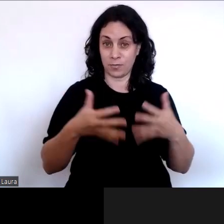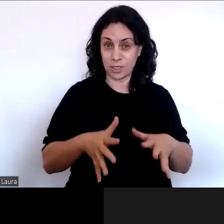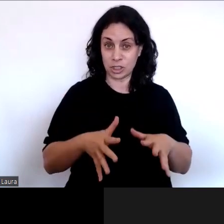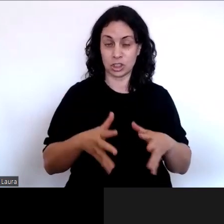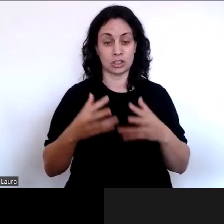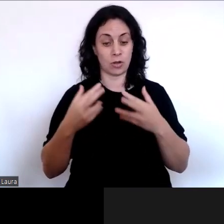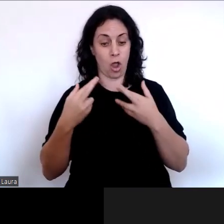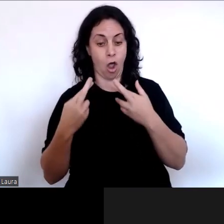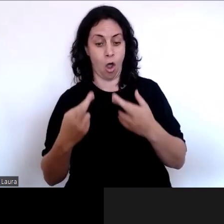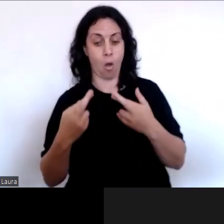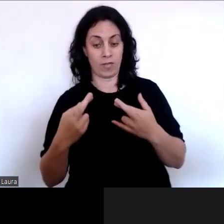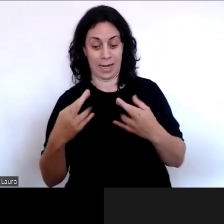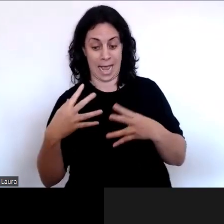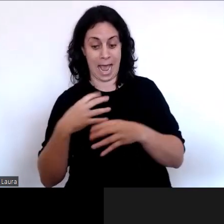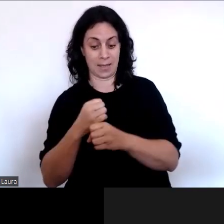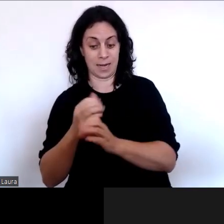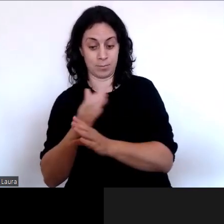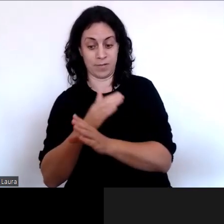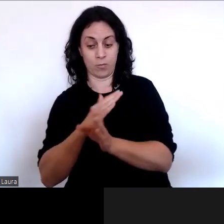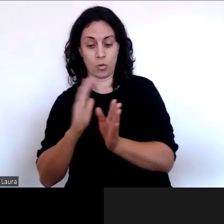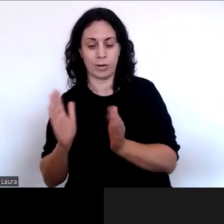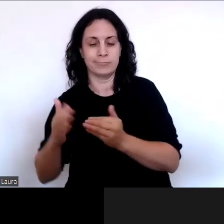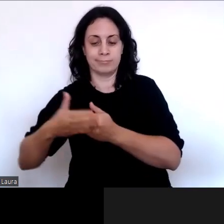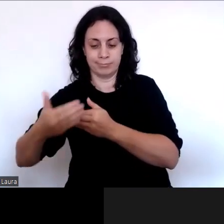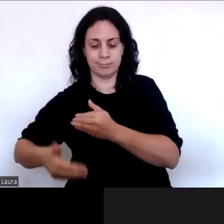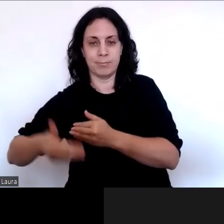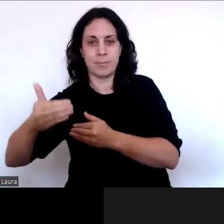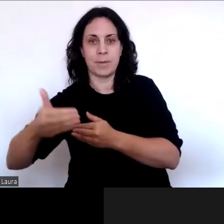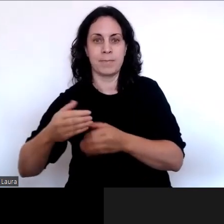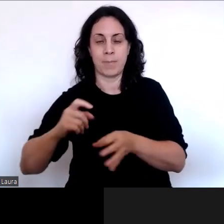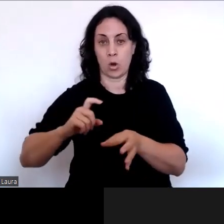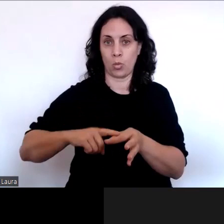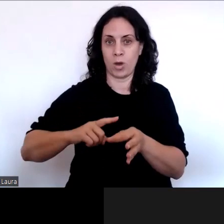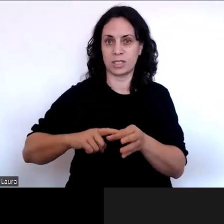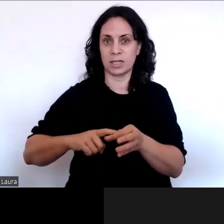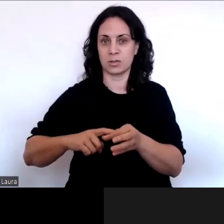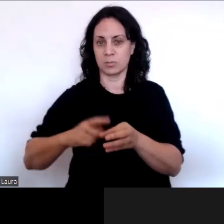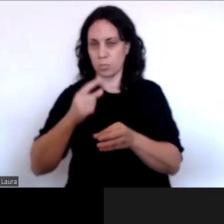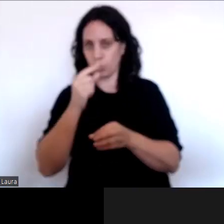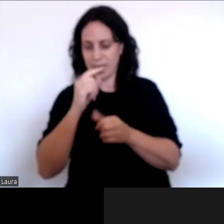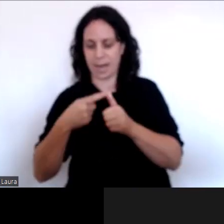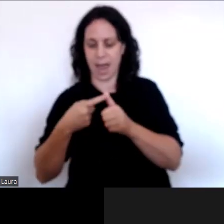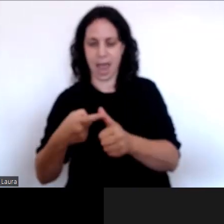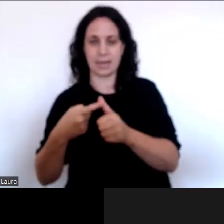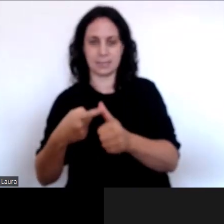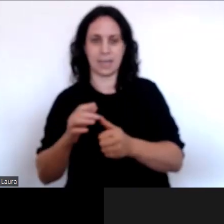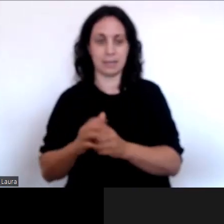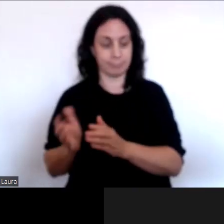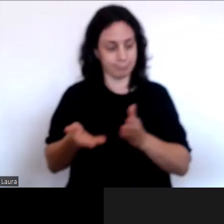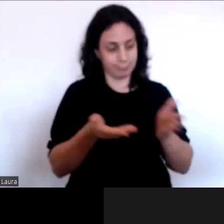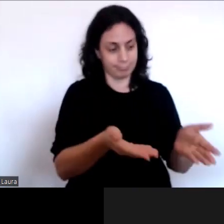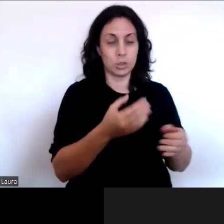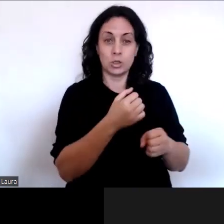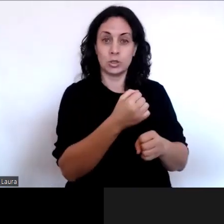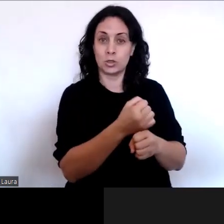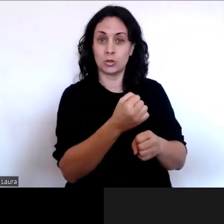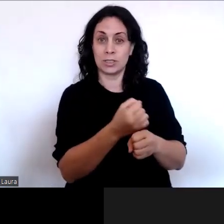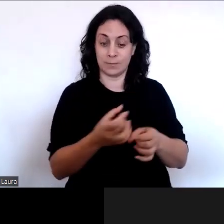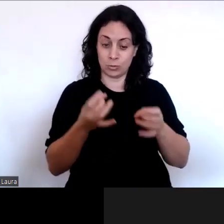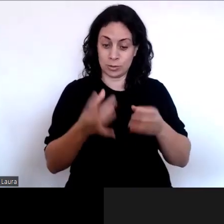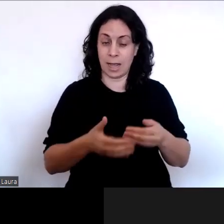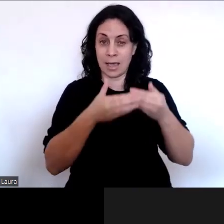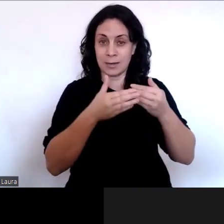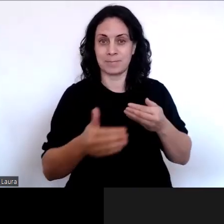at the end of the webinar to answer any of your questions. So I'll come back to Geoff to get us started.